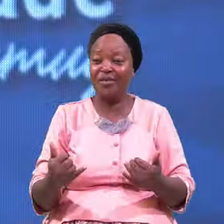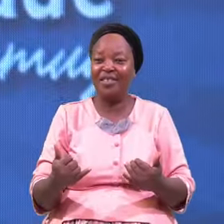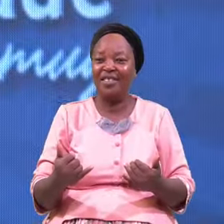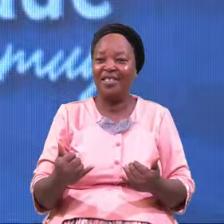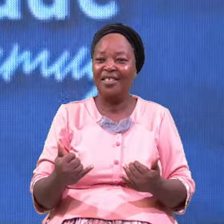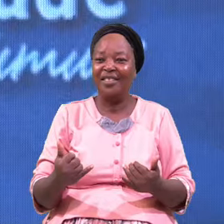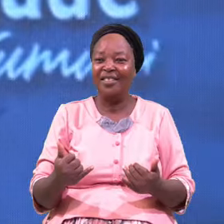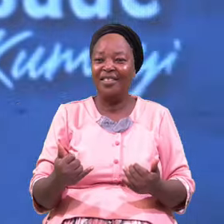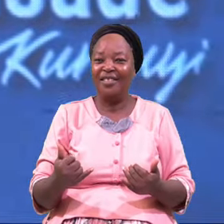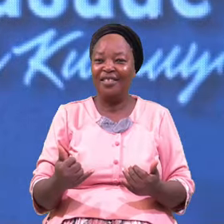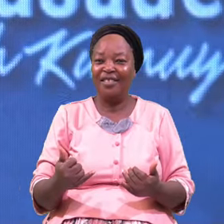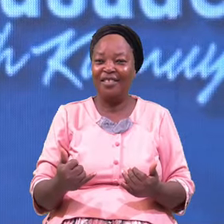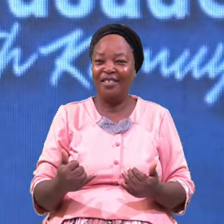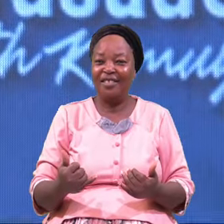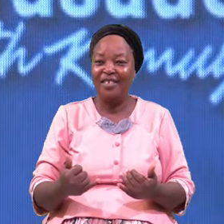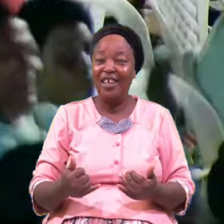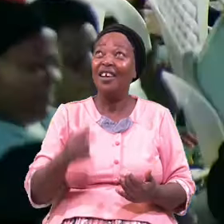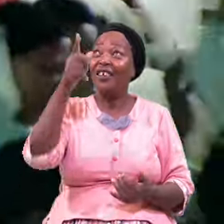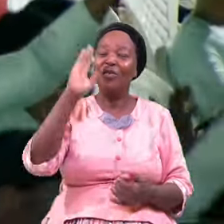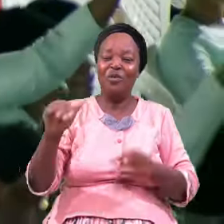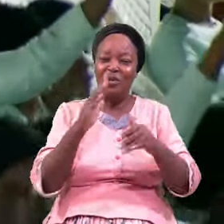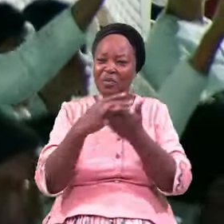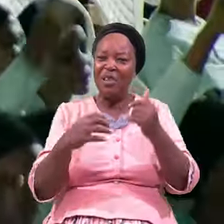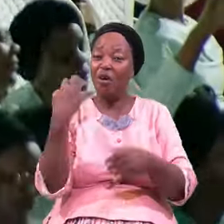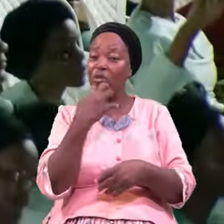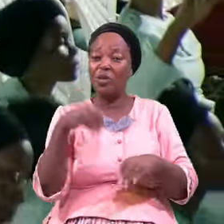It Will Do Something Marvelo In Life Great